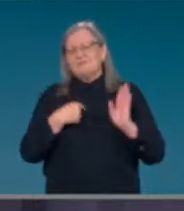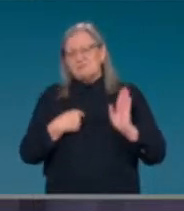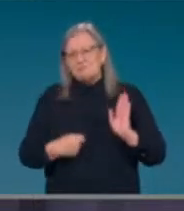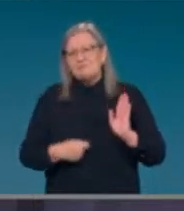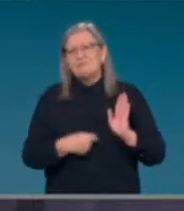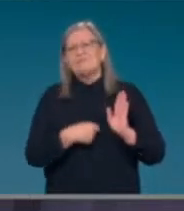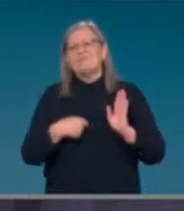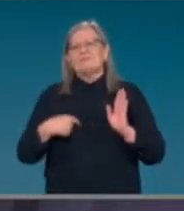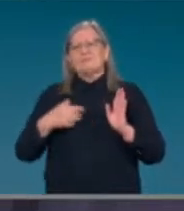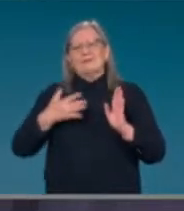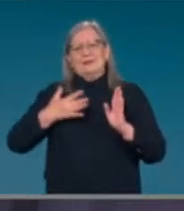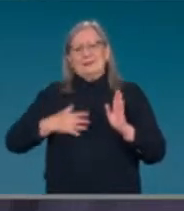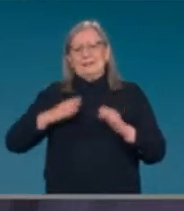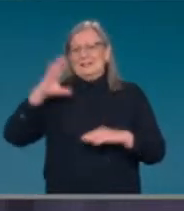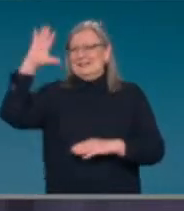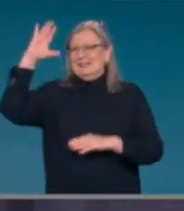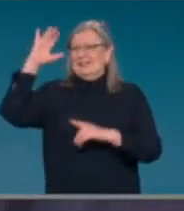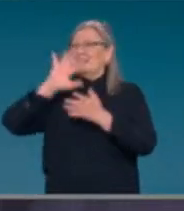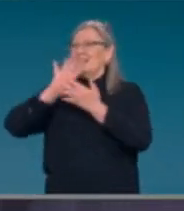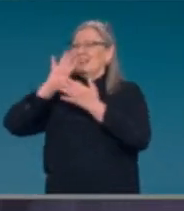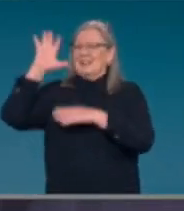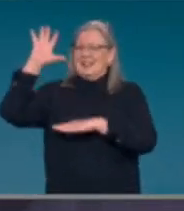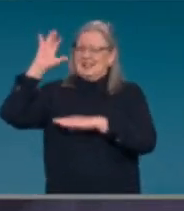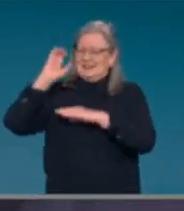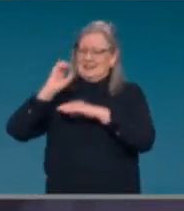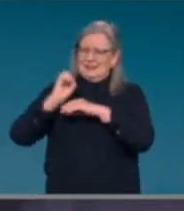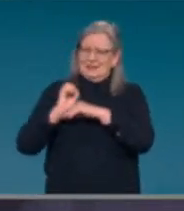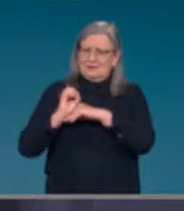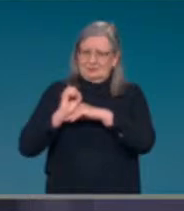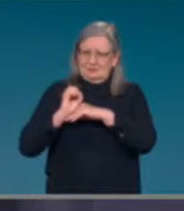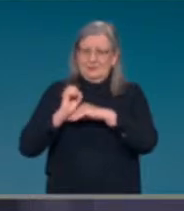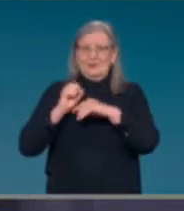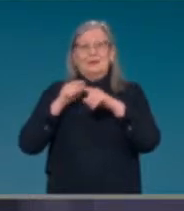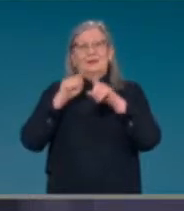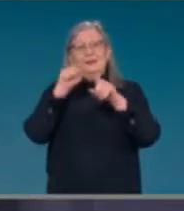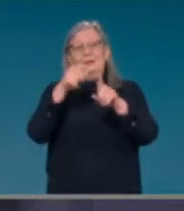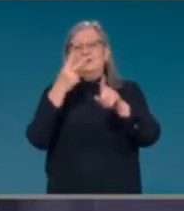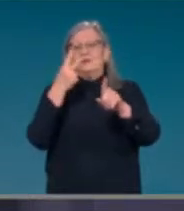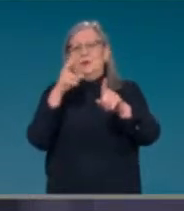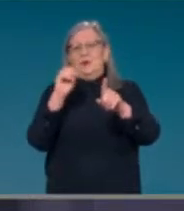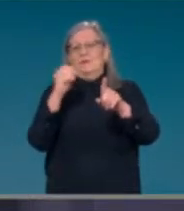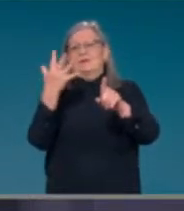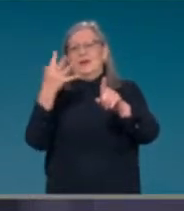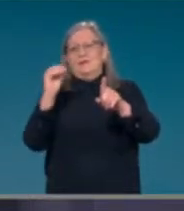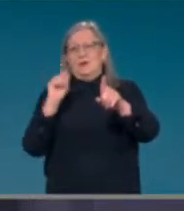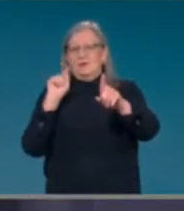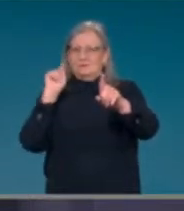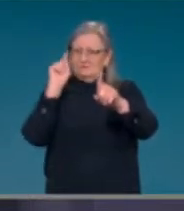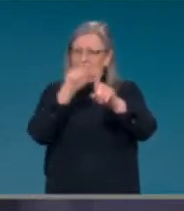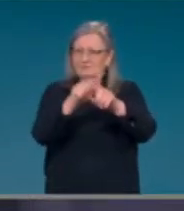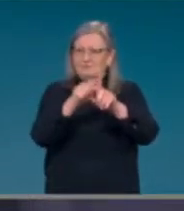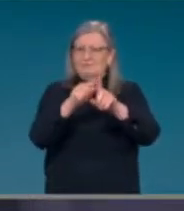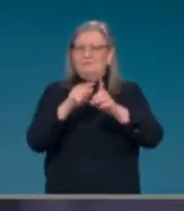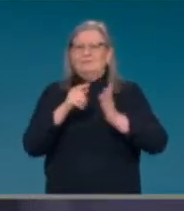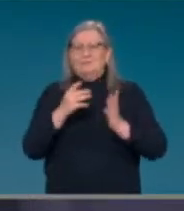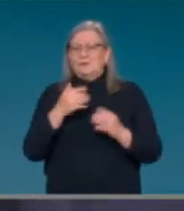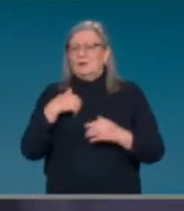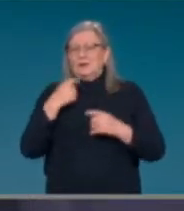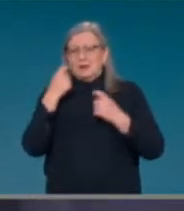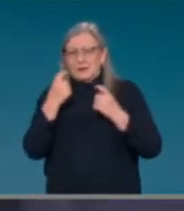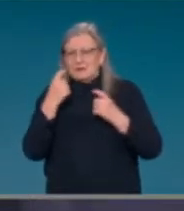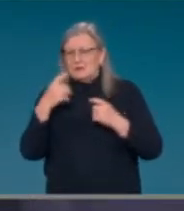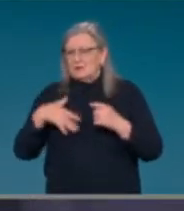want to make a pledge which would either, uh, damage jobs, uh, or drive up electricity prices. But once we were able to,